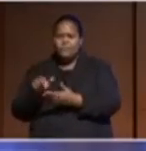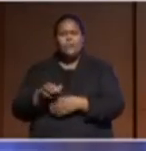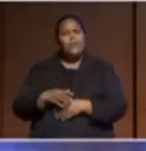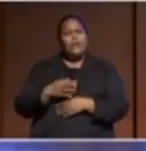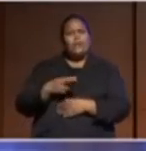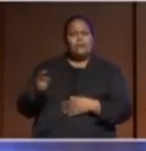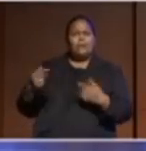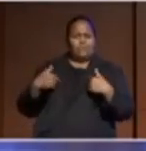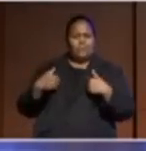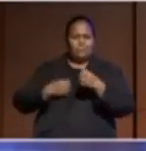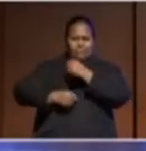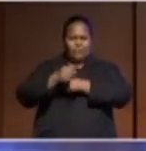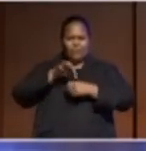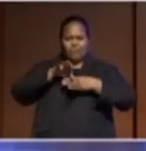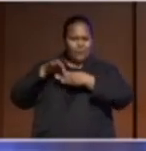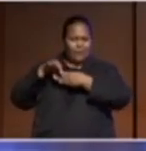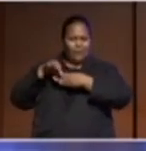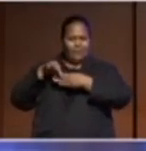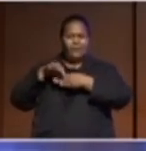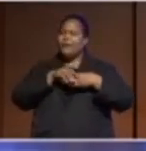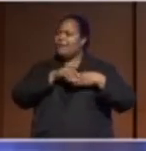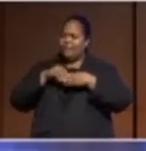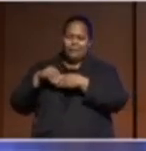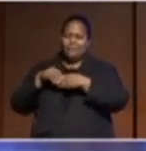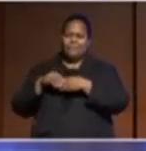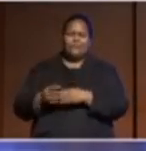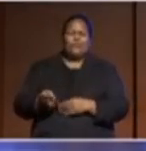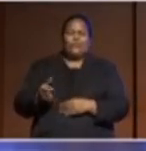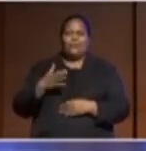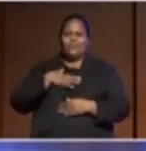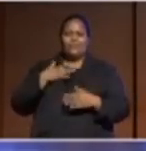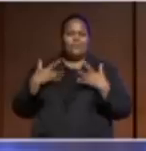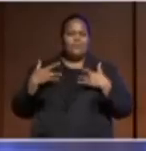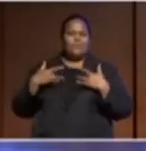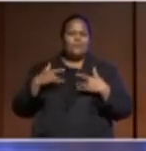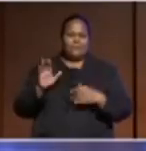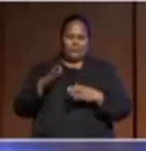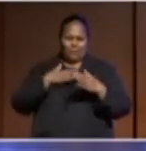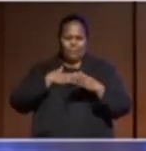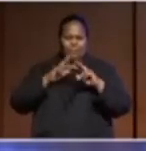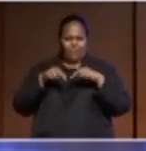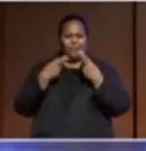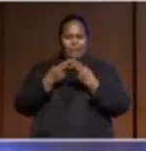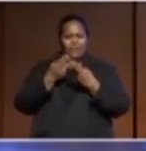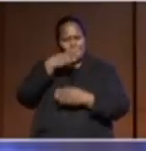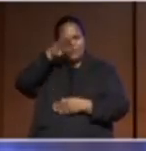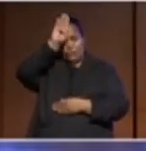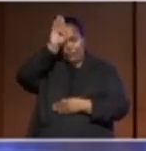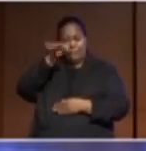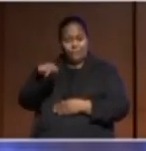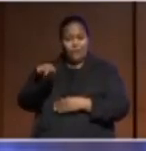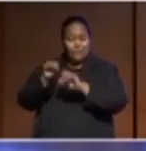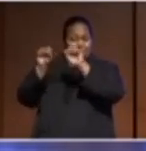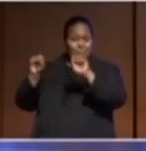became a Matai very early. So, you know, it's a chiefly system. But quite